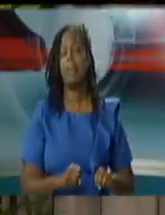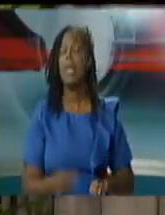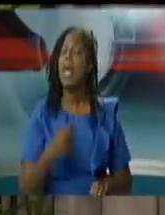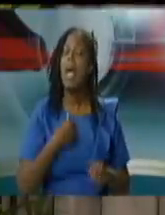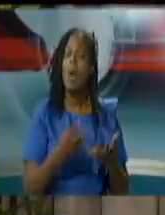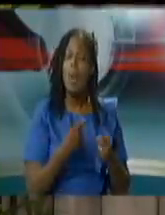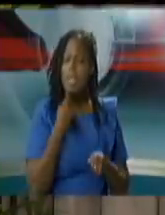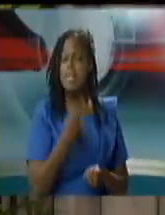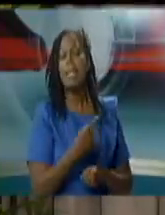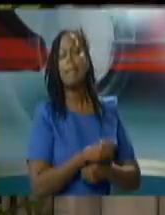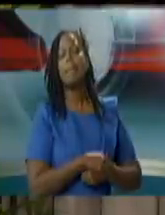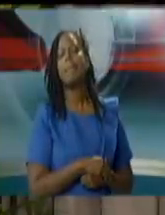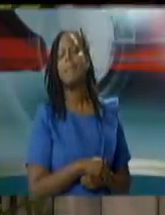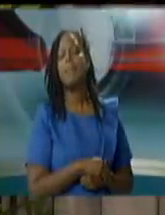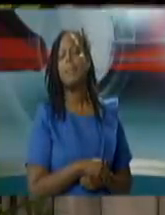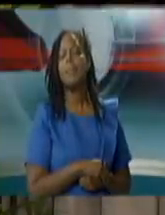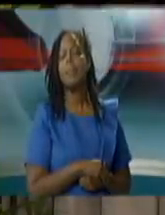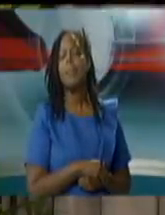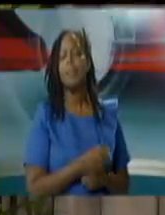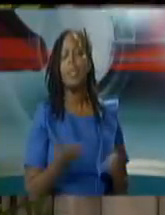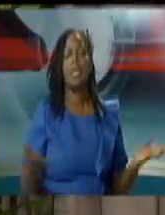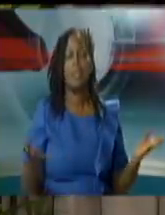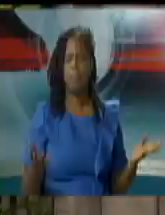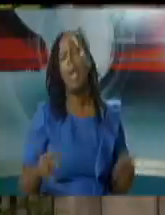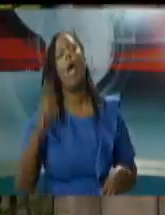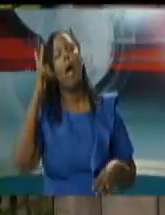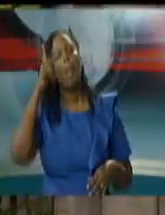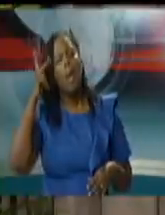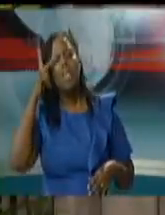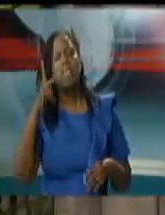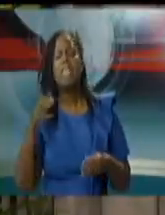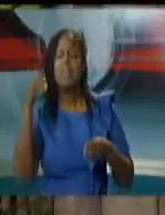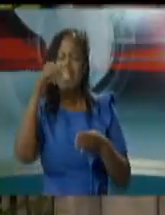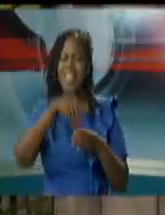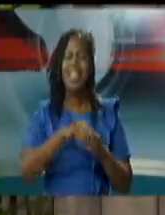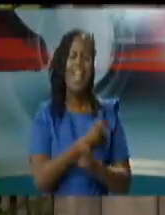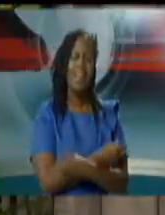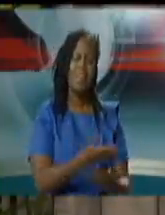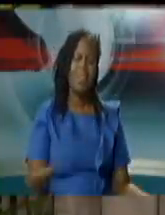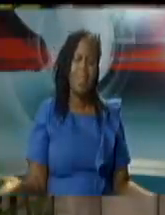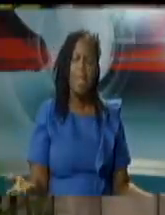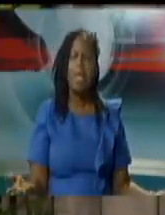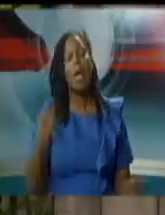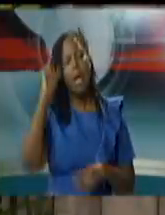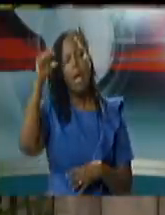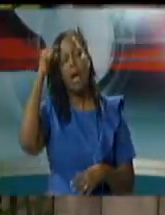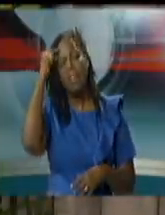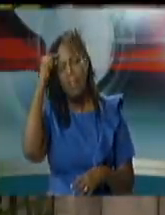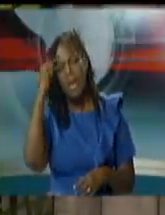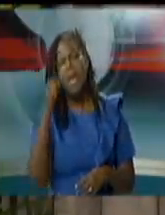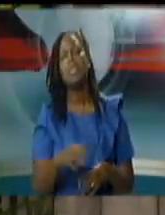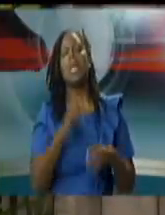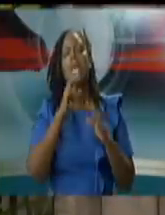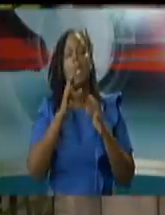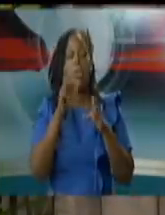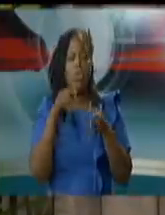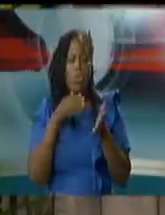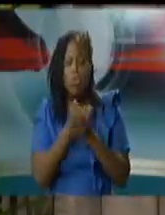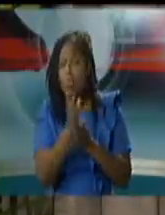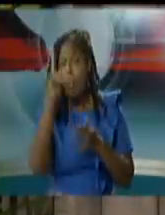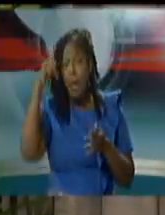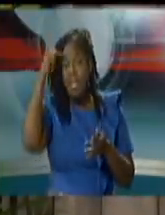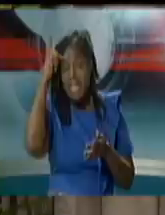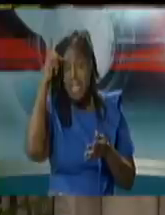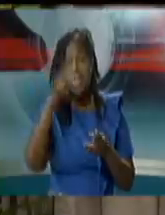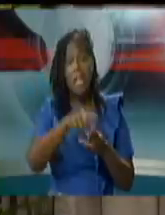look politics is part of the equation our government is politically appointed hopefully you've noticed